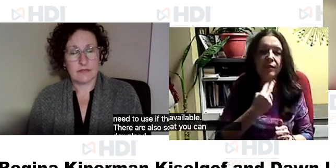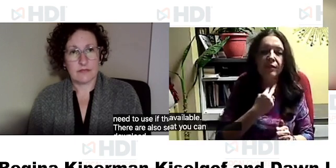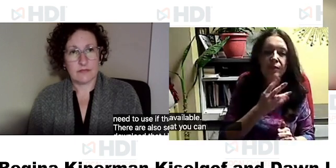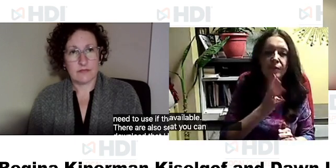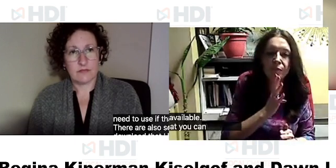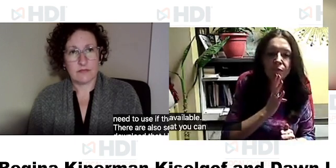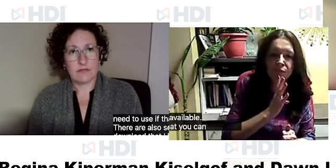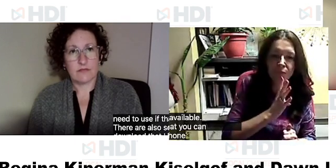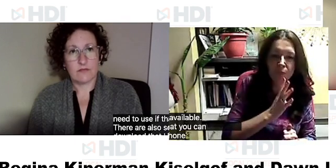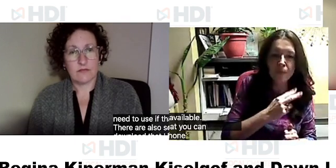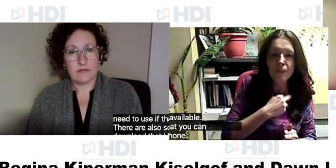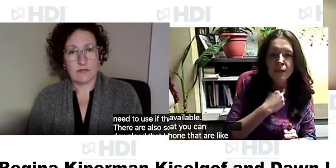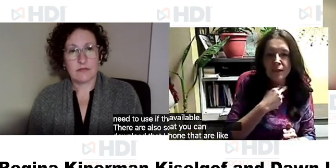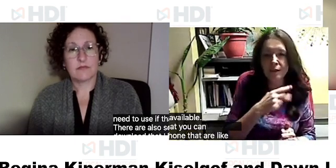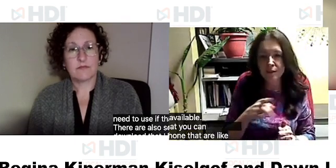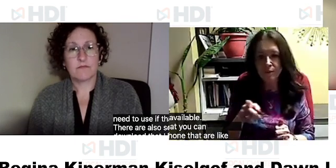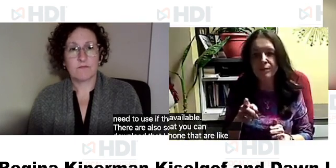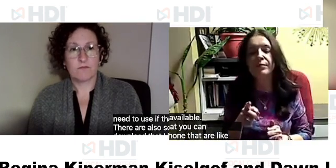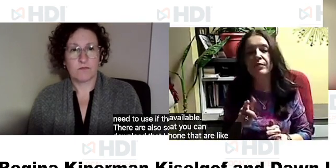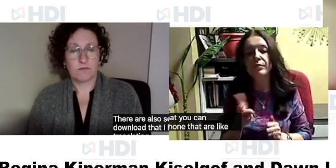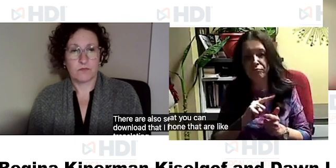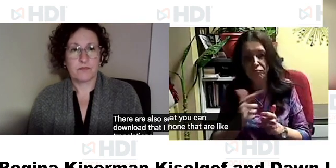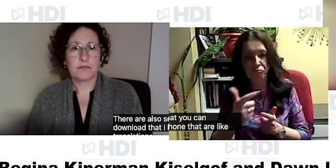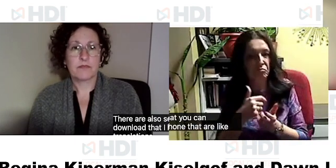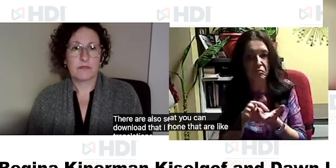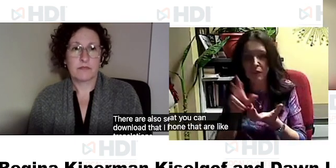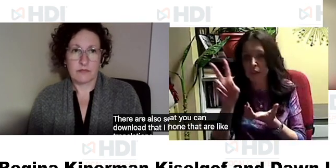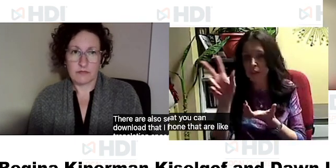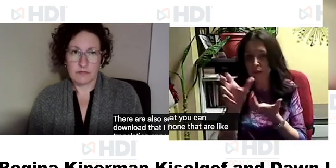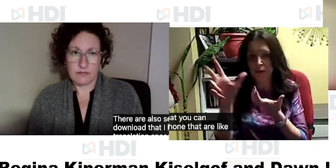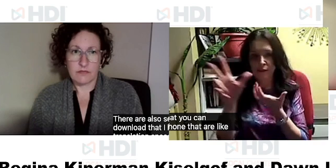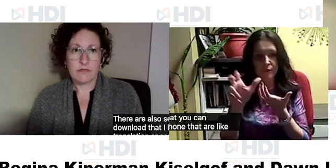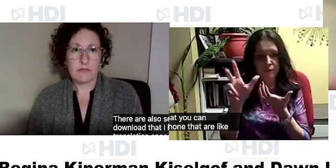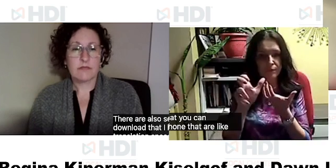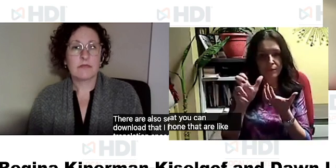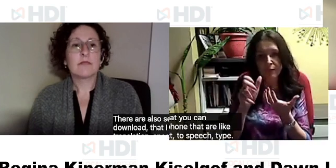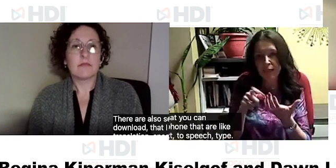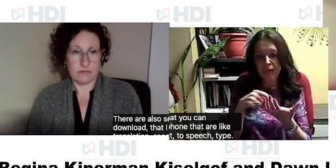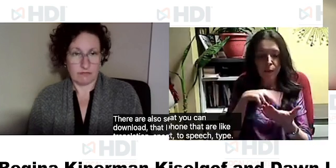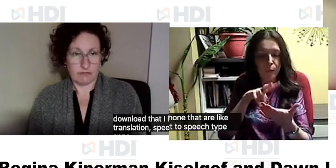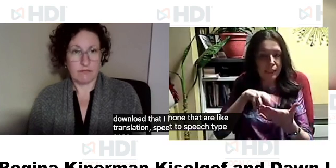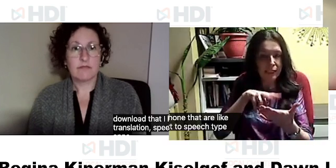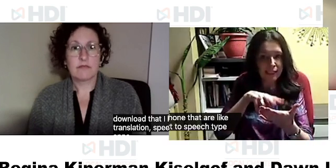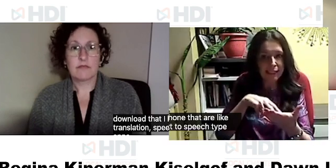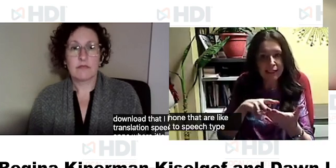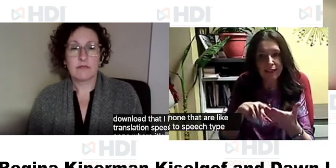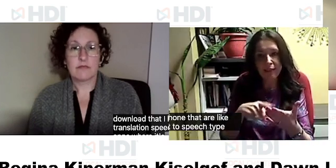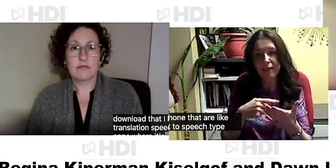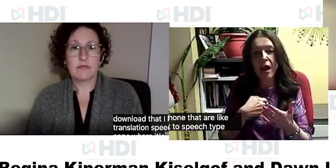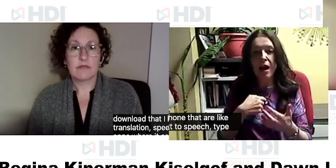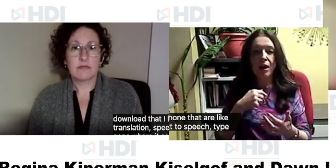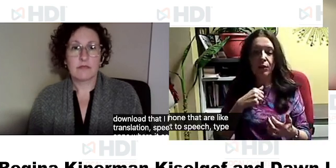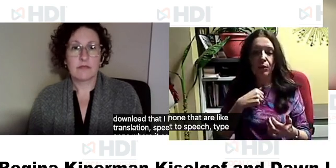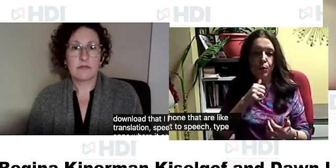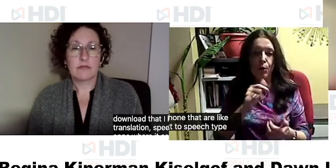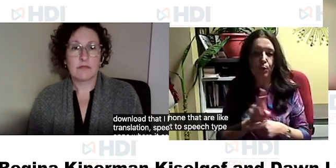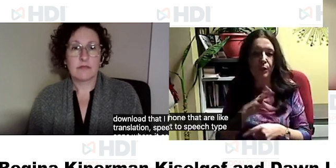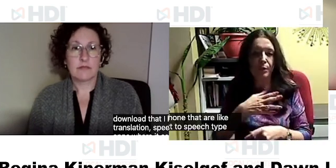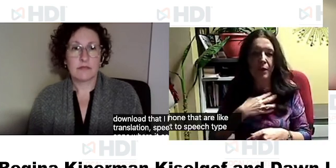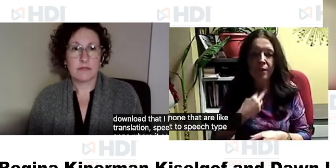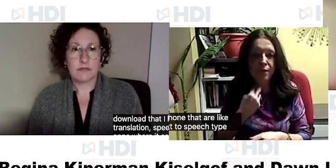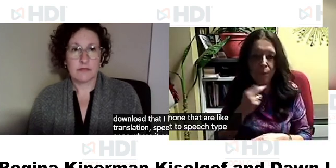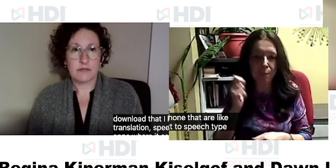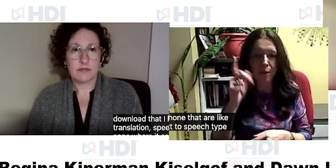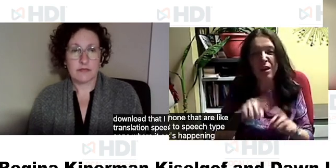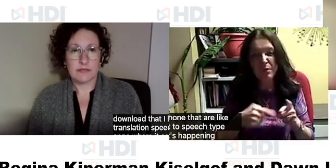on my iphone that are like translation speech to text text to speech type apps where it can um take in what's